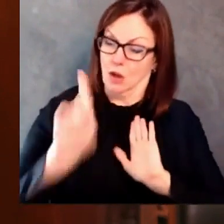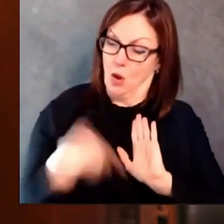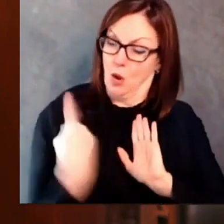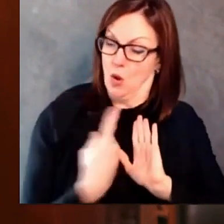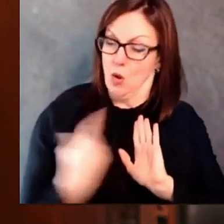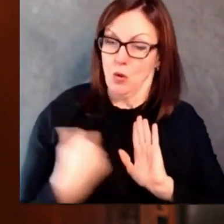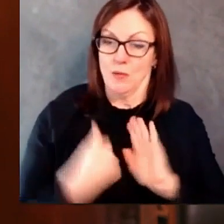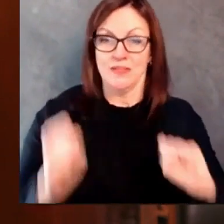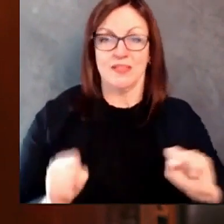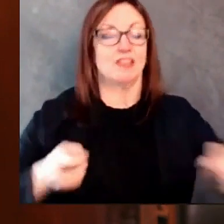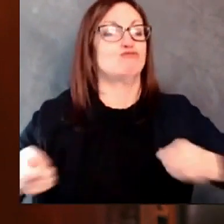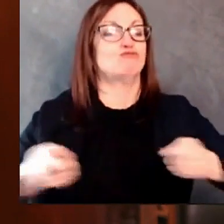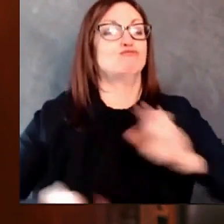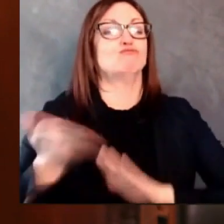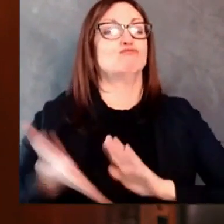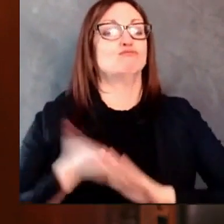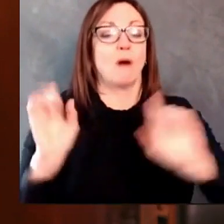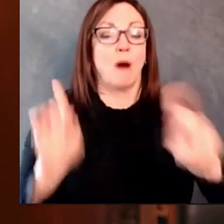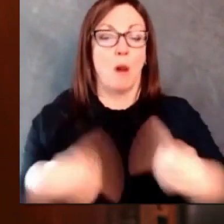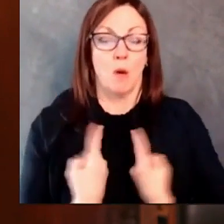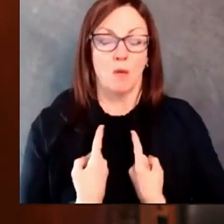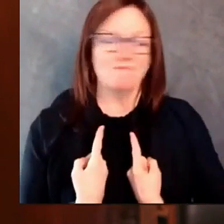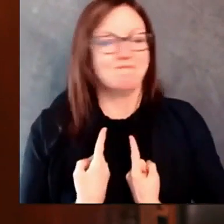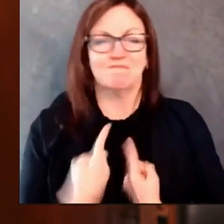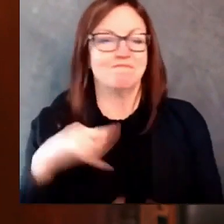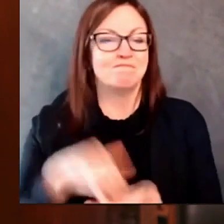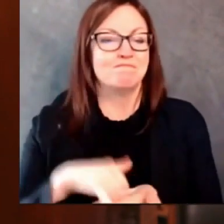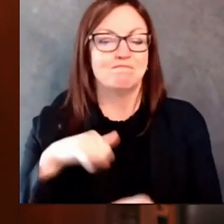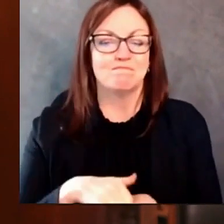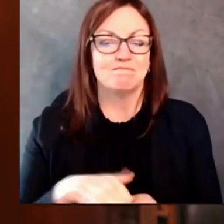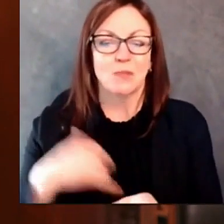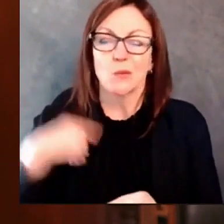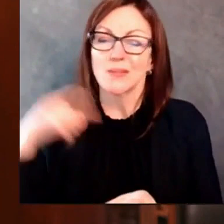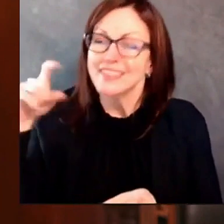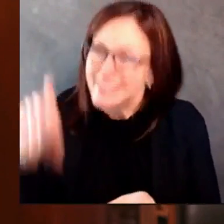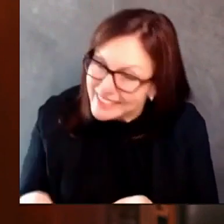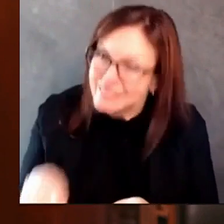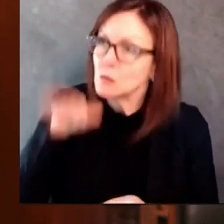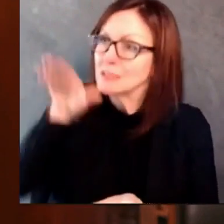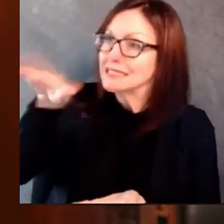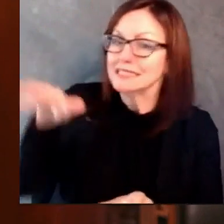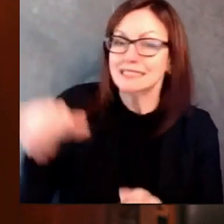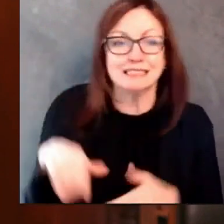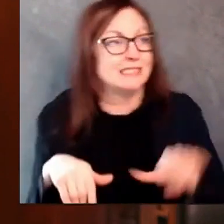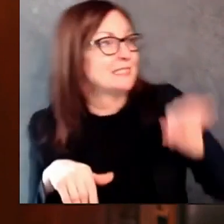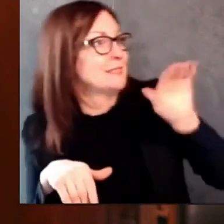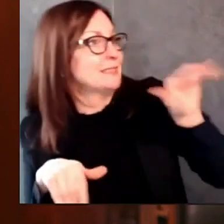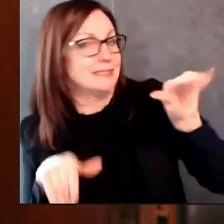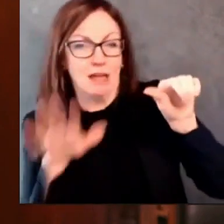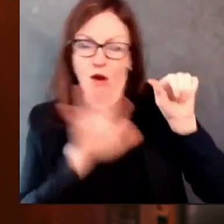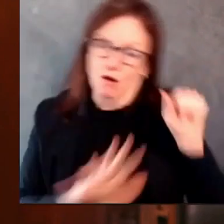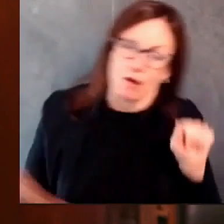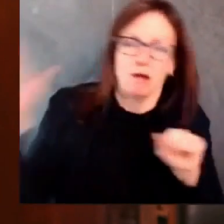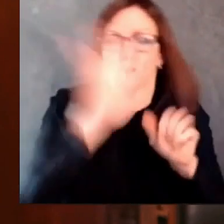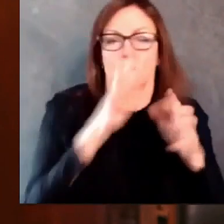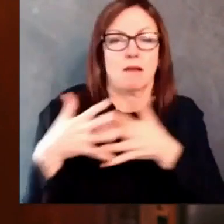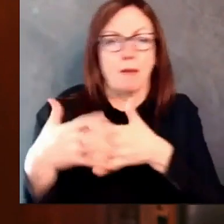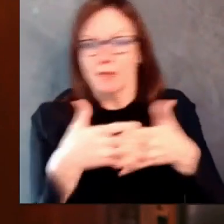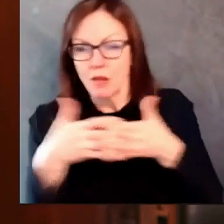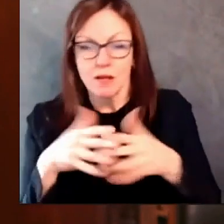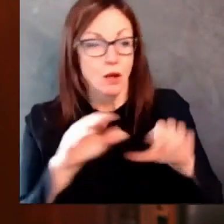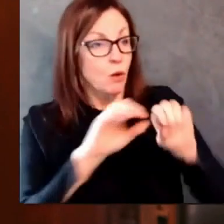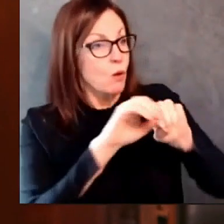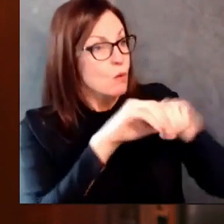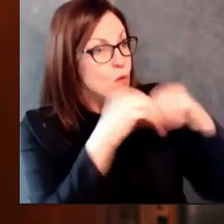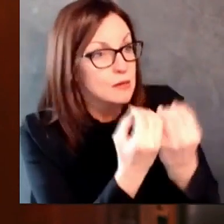not only help save lives, but will help protect our healthcare workforce by flattening the curve and reducing their risk for being